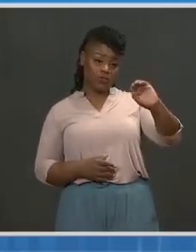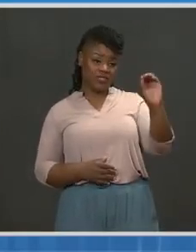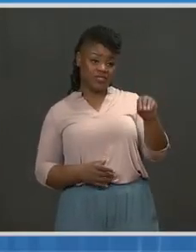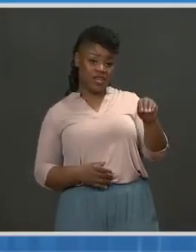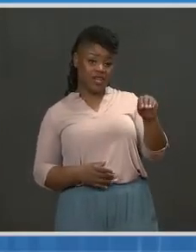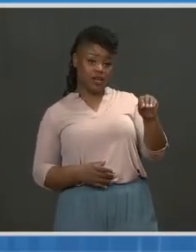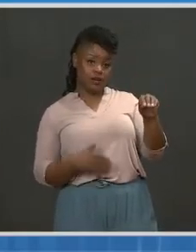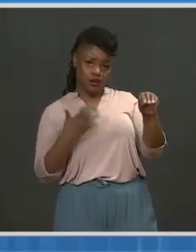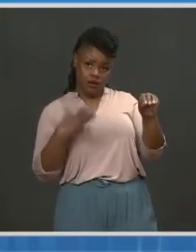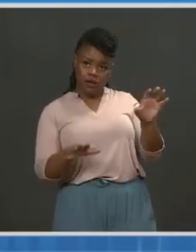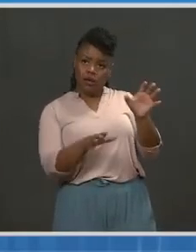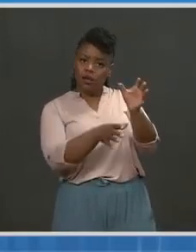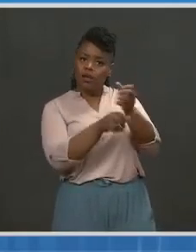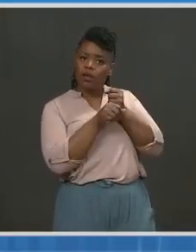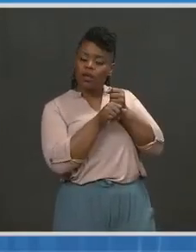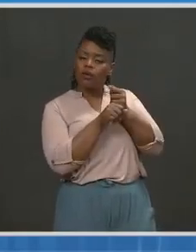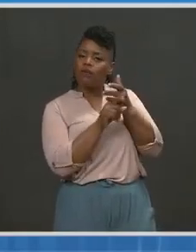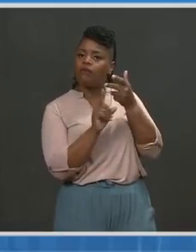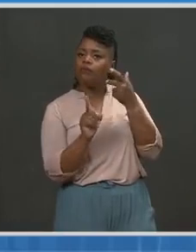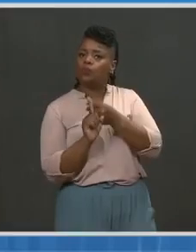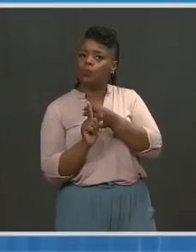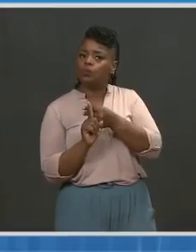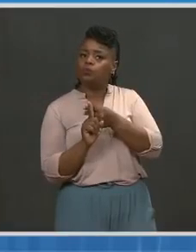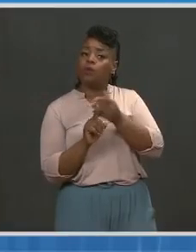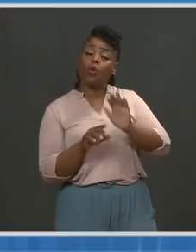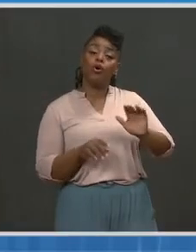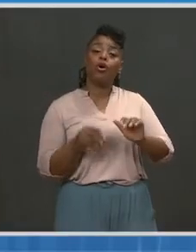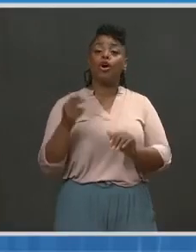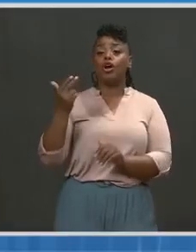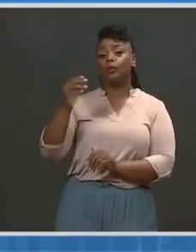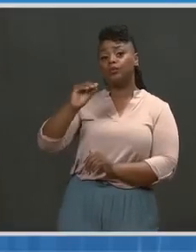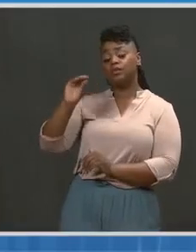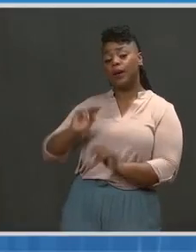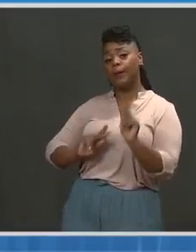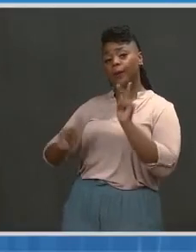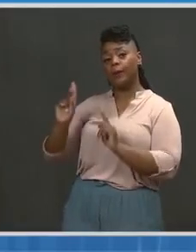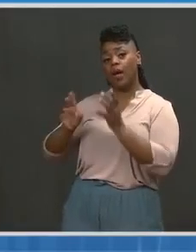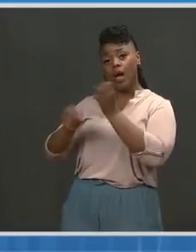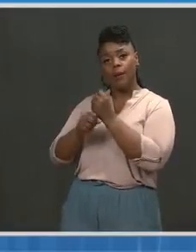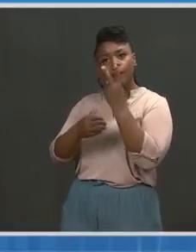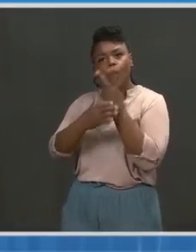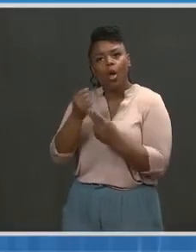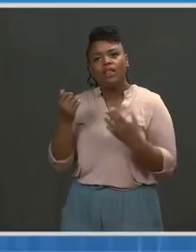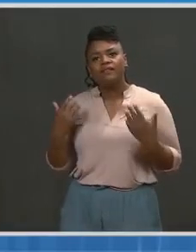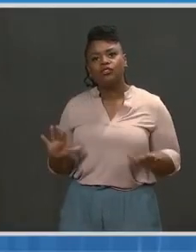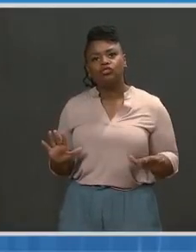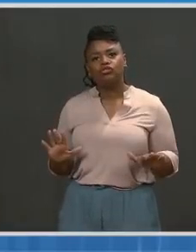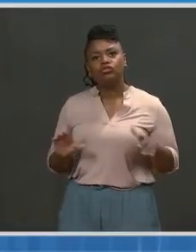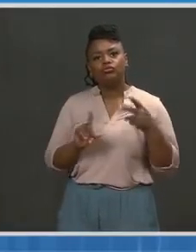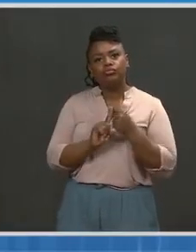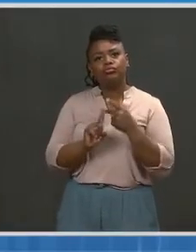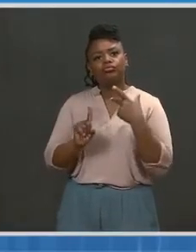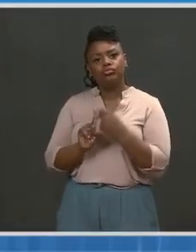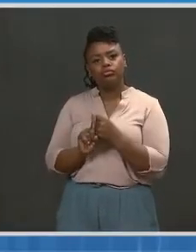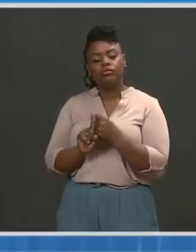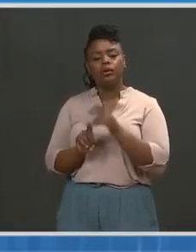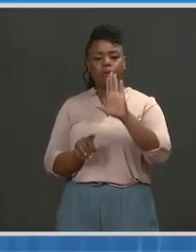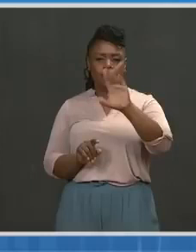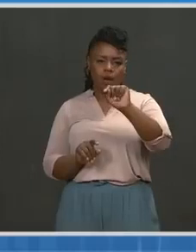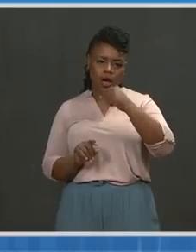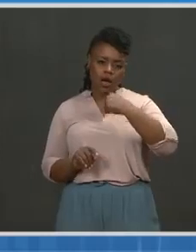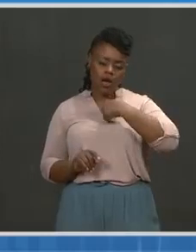24% of the population that has received one dose and about 13% of the population that is fully vaccinated,